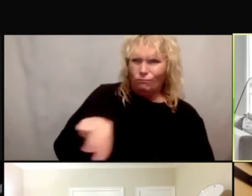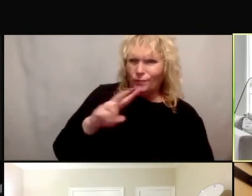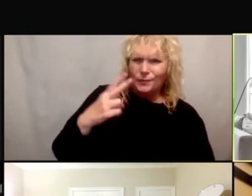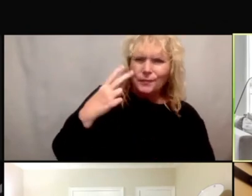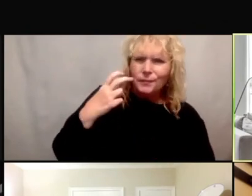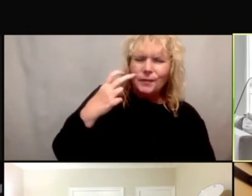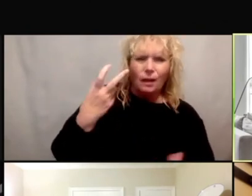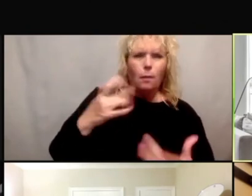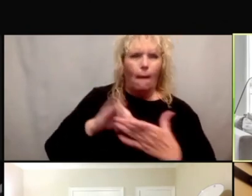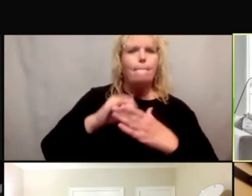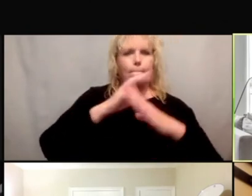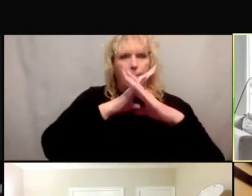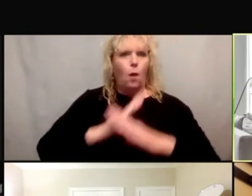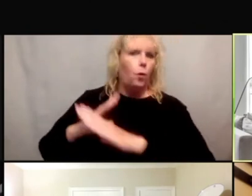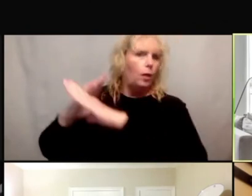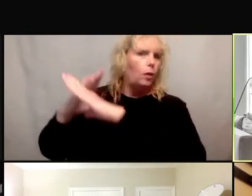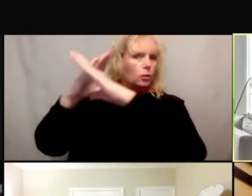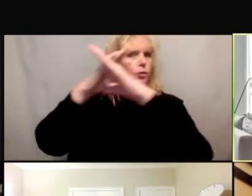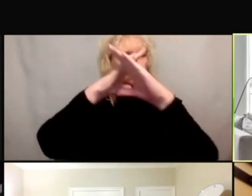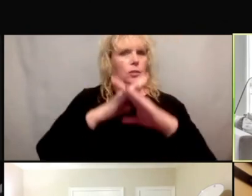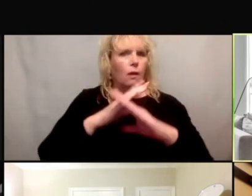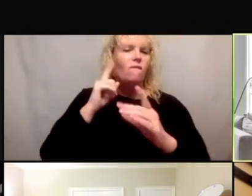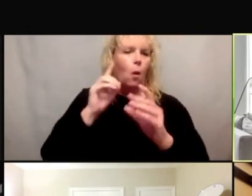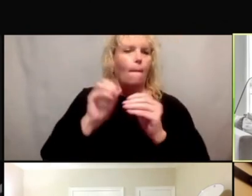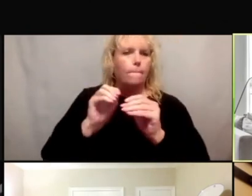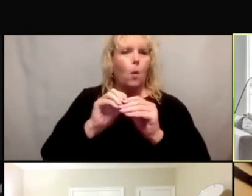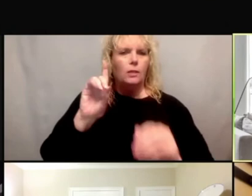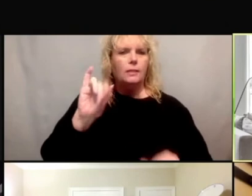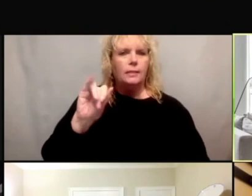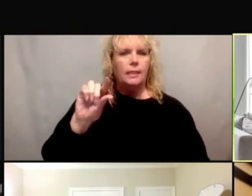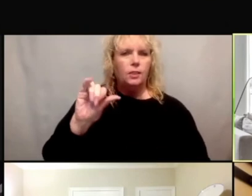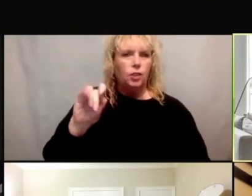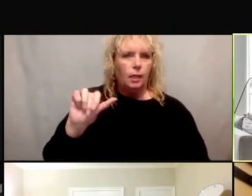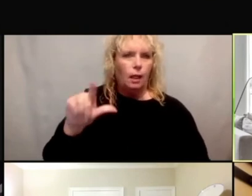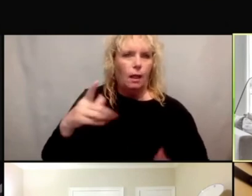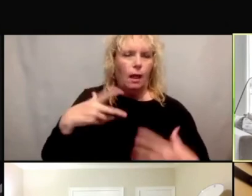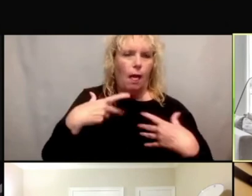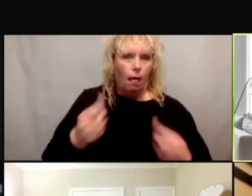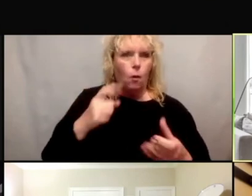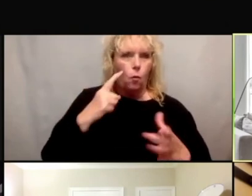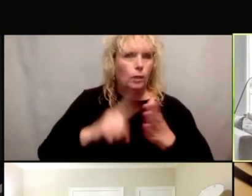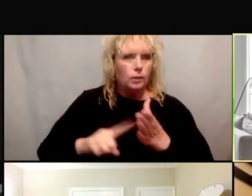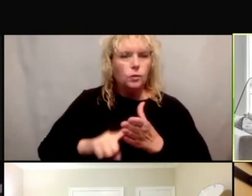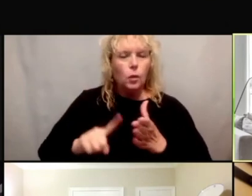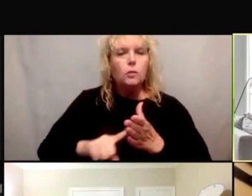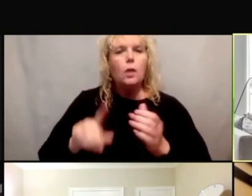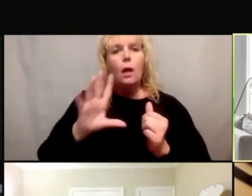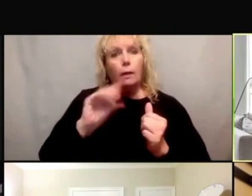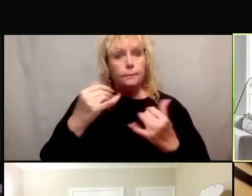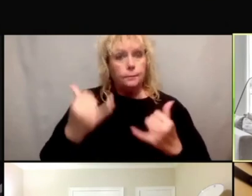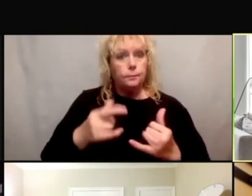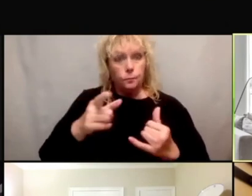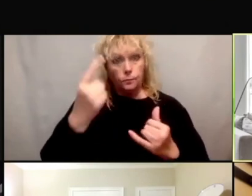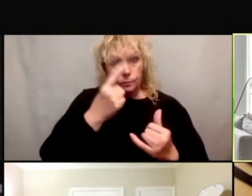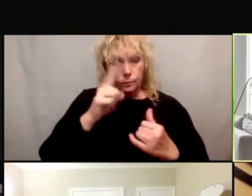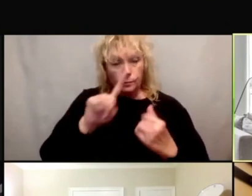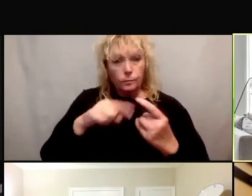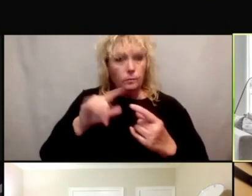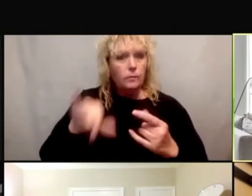to participate in digital health research as well. And then thinking about digital, there's concerns about